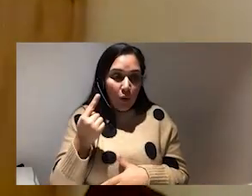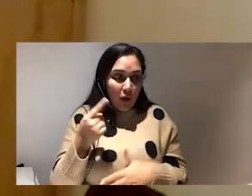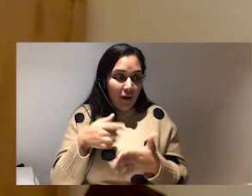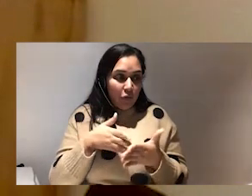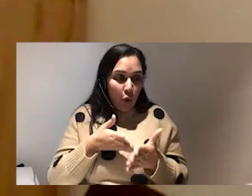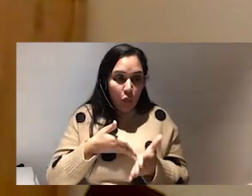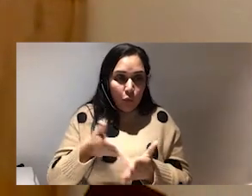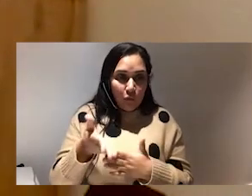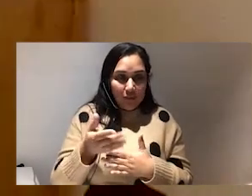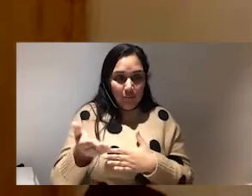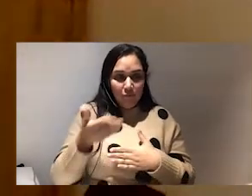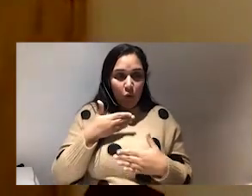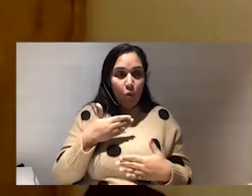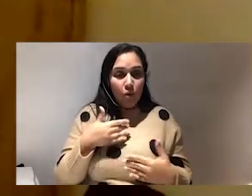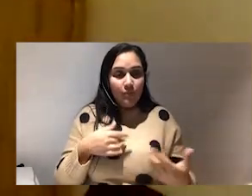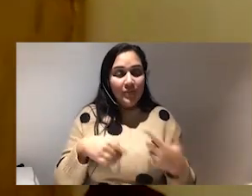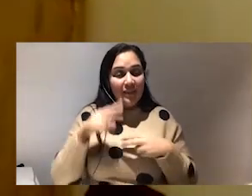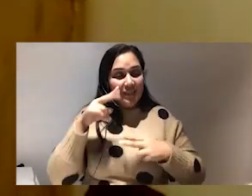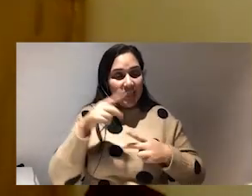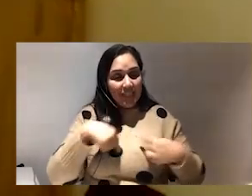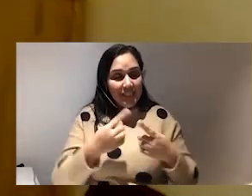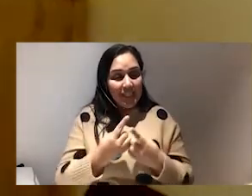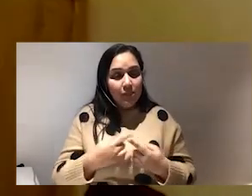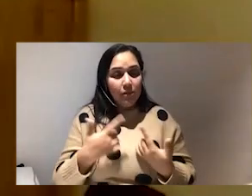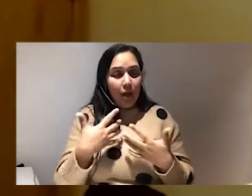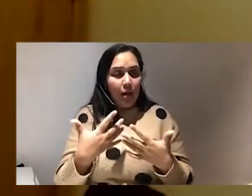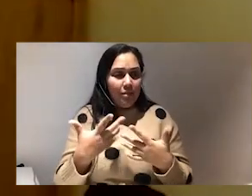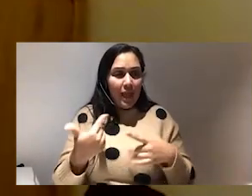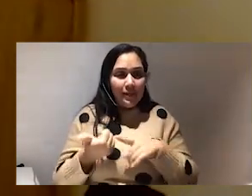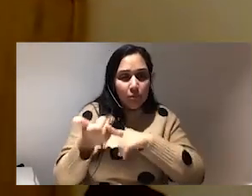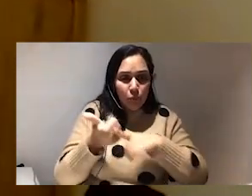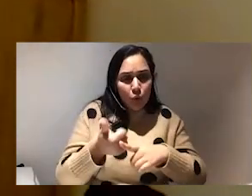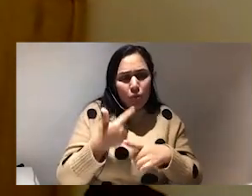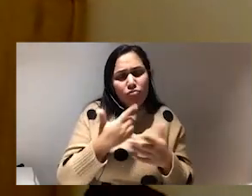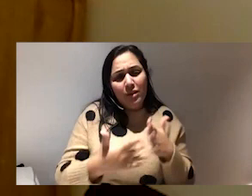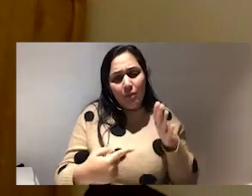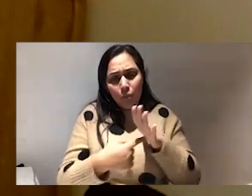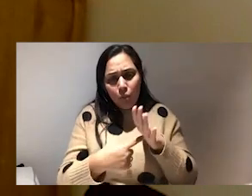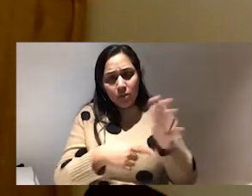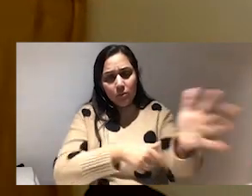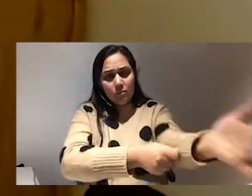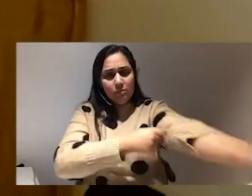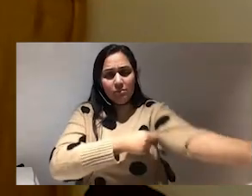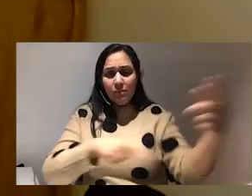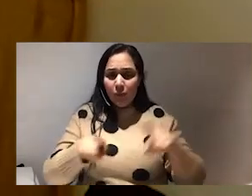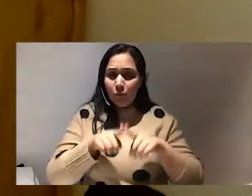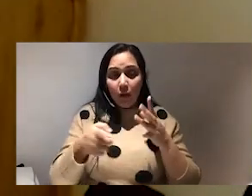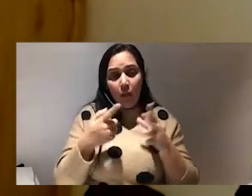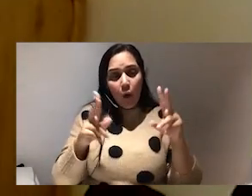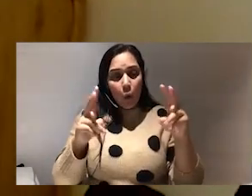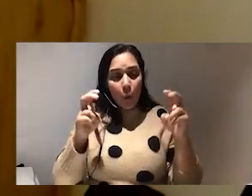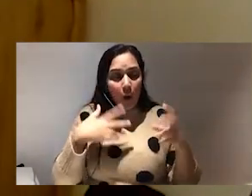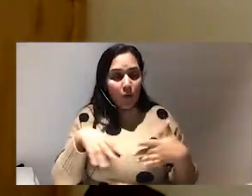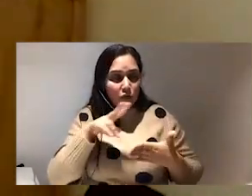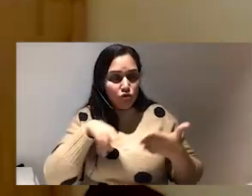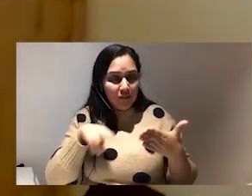um who have kind of seen these things and who are there to have your back um is so important and there was another quote that I wanted to read